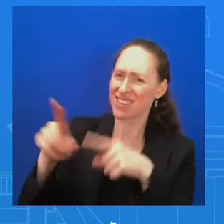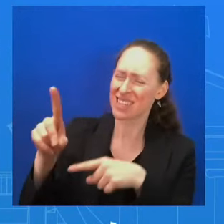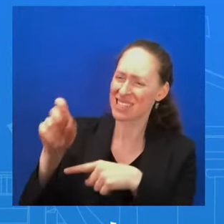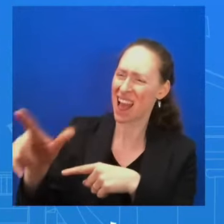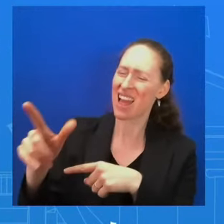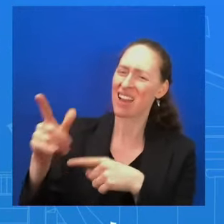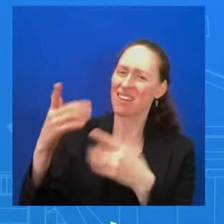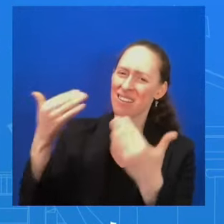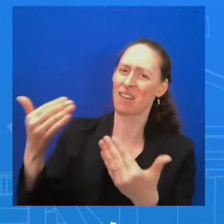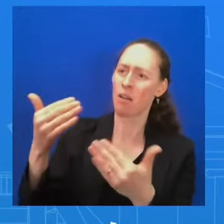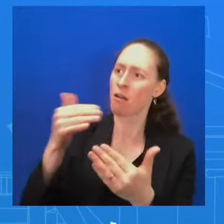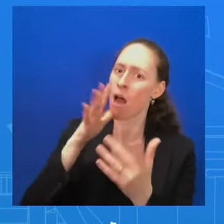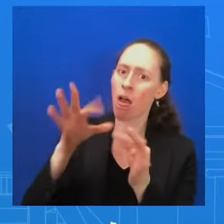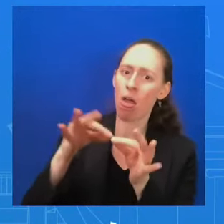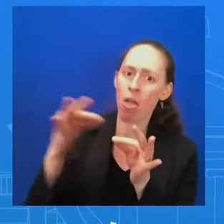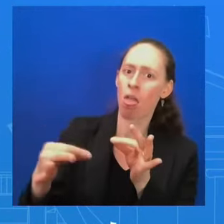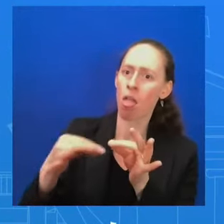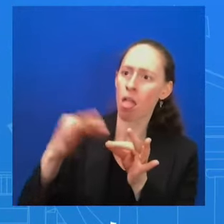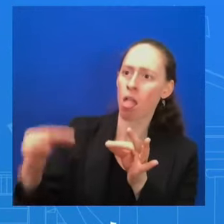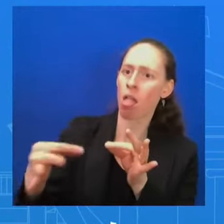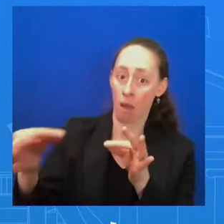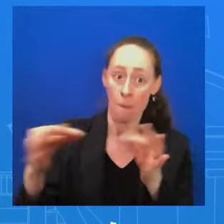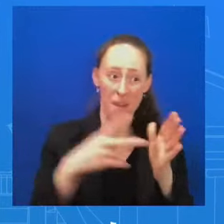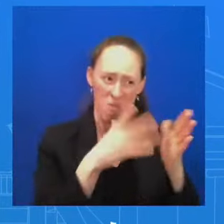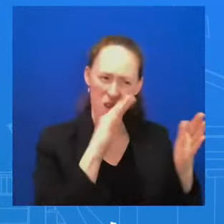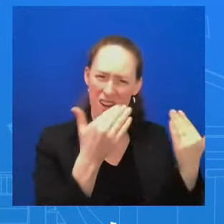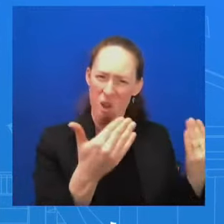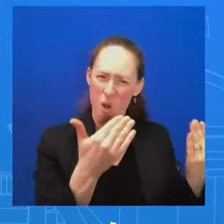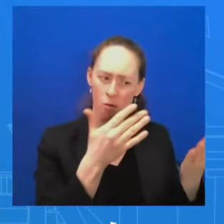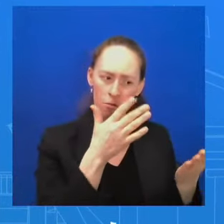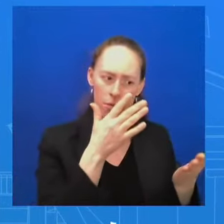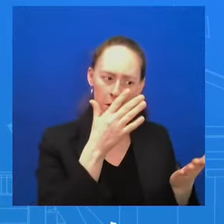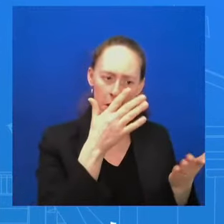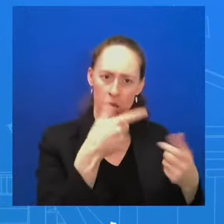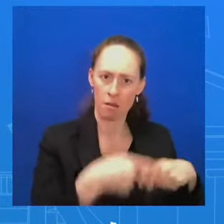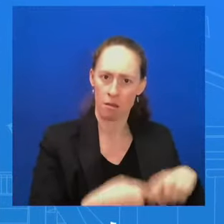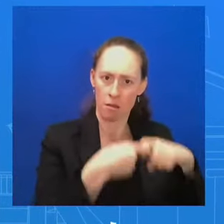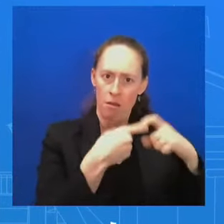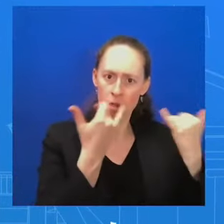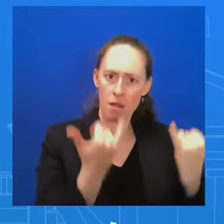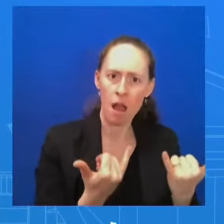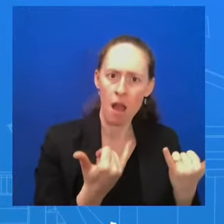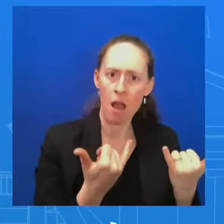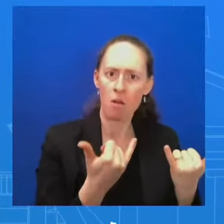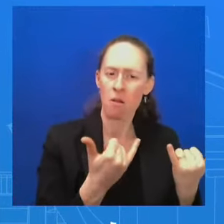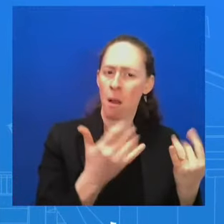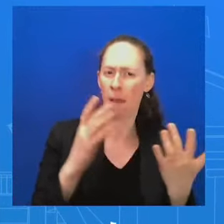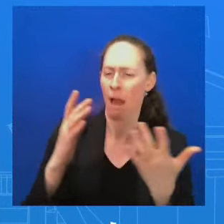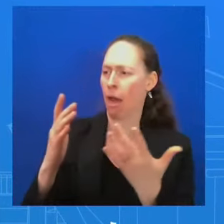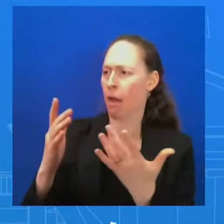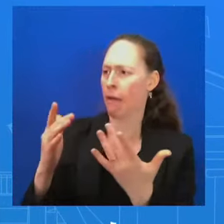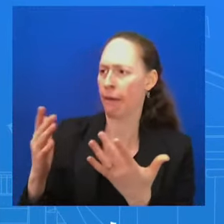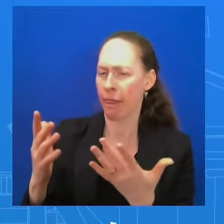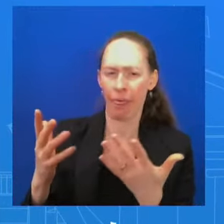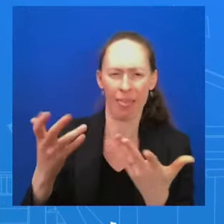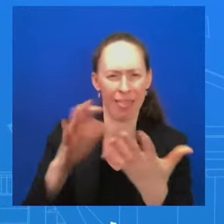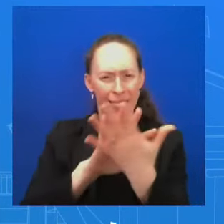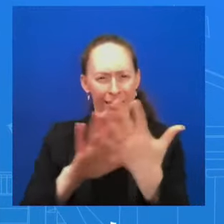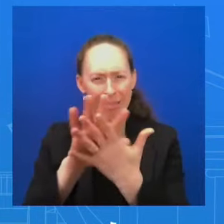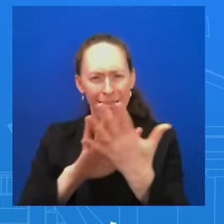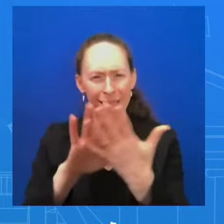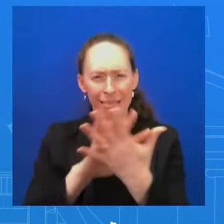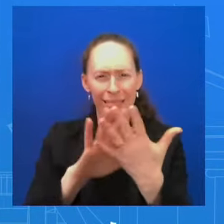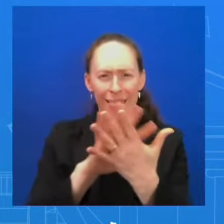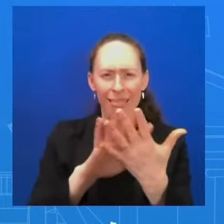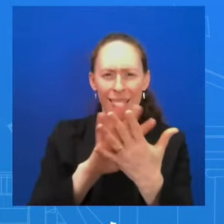right now and then the other thing later? I mean, how immediate is immediate? I can't really improve upon the president's language. We